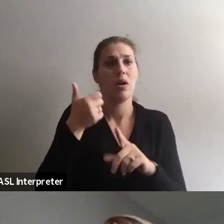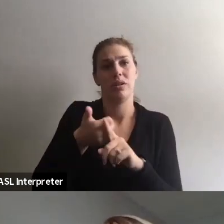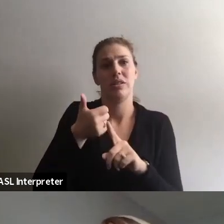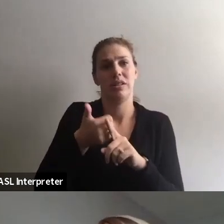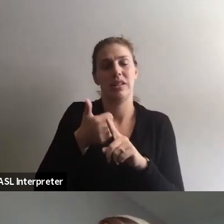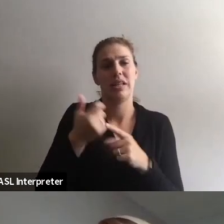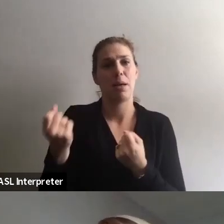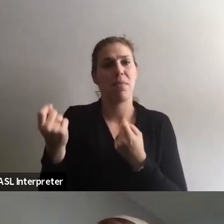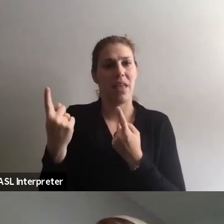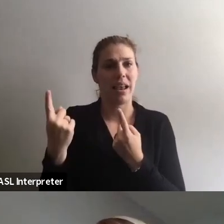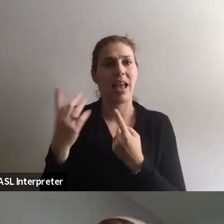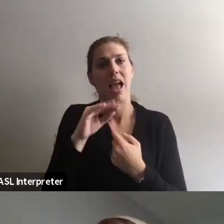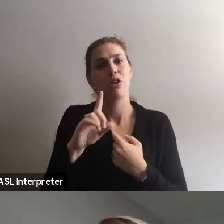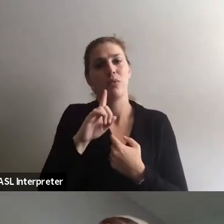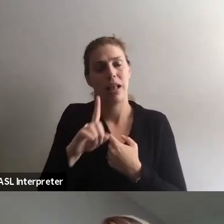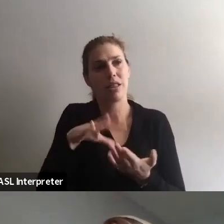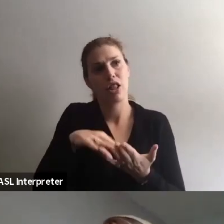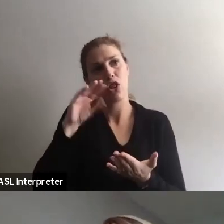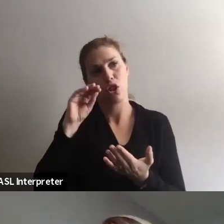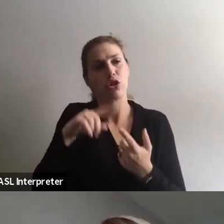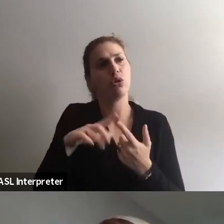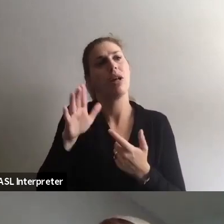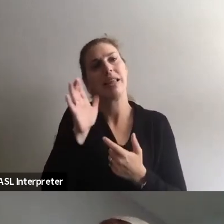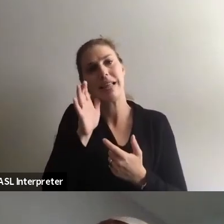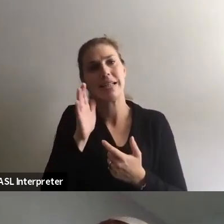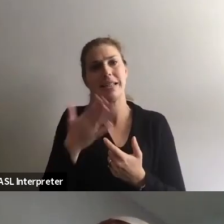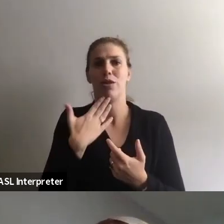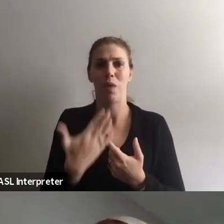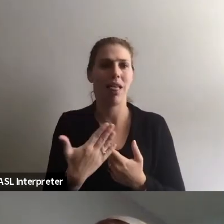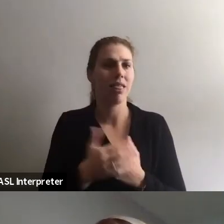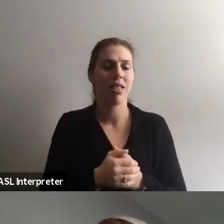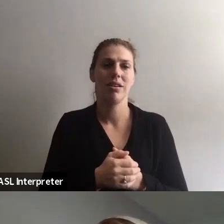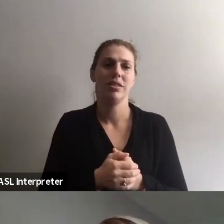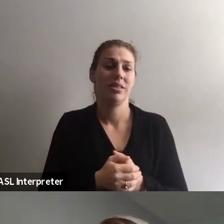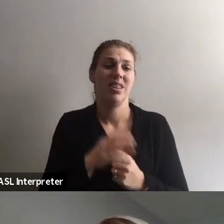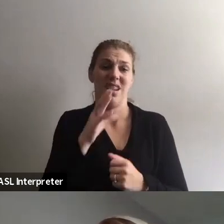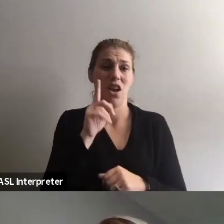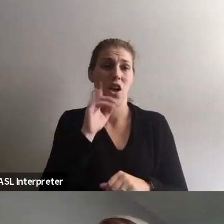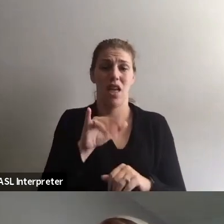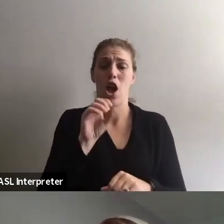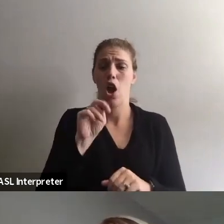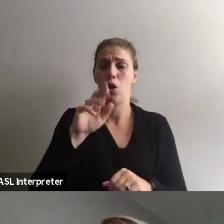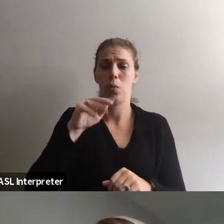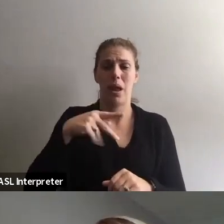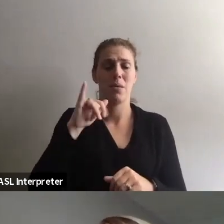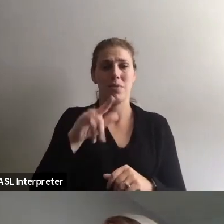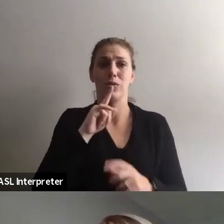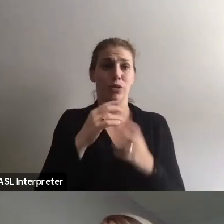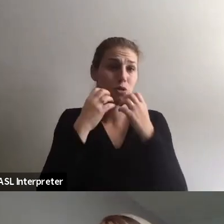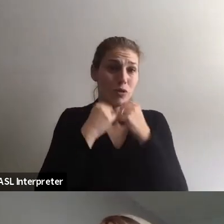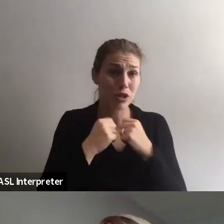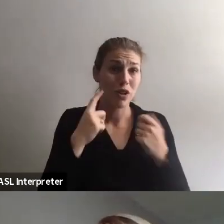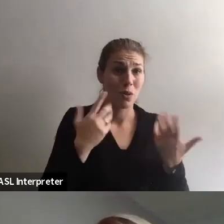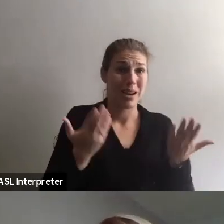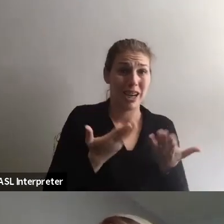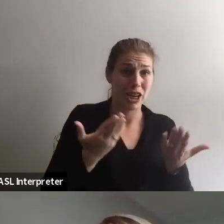empathetic and has learned, uh, to listen so well. Um, and the on-ramp program is really a treasure to really hear